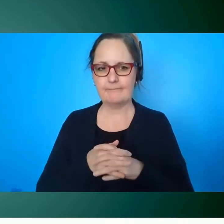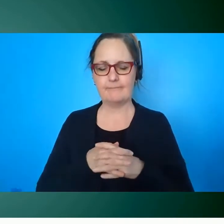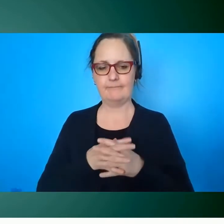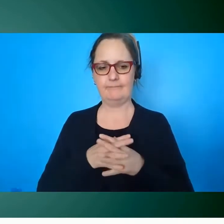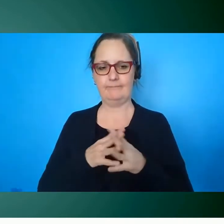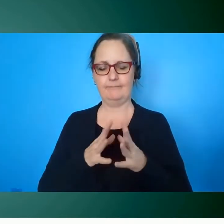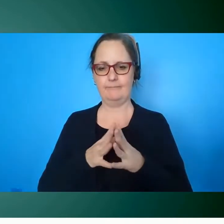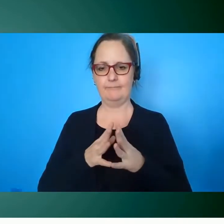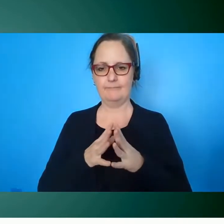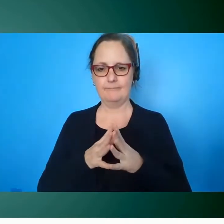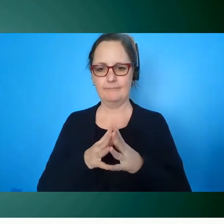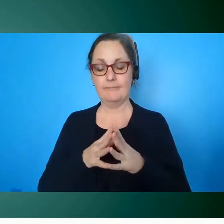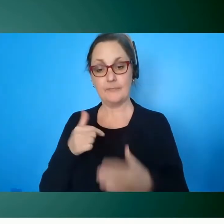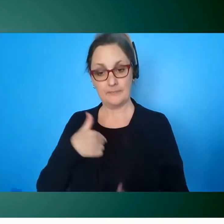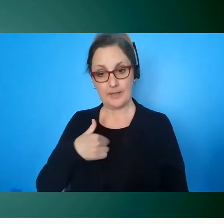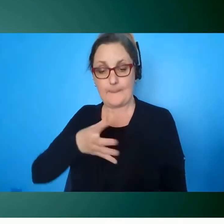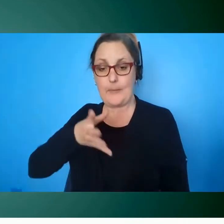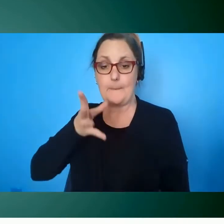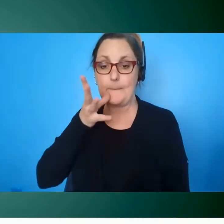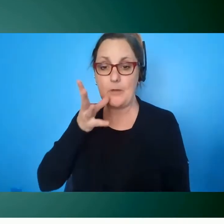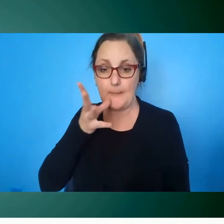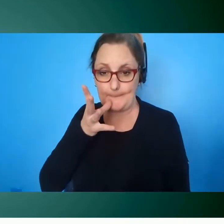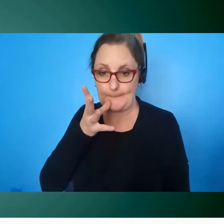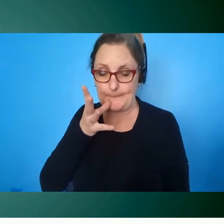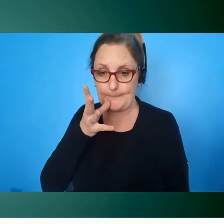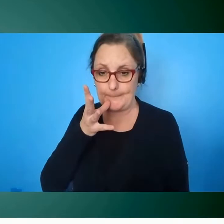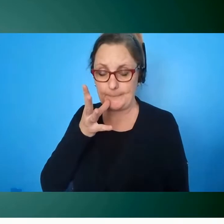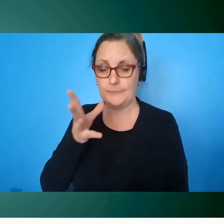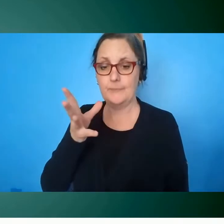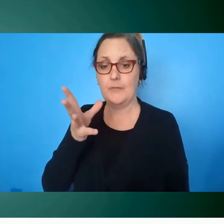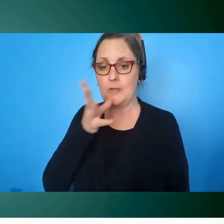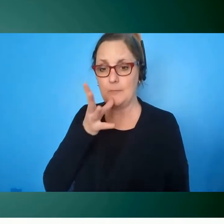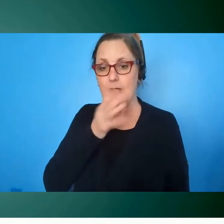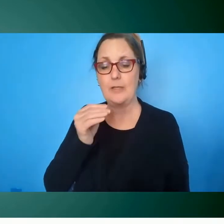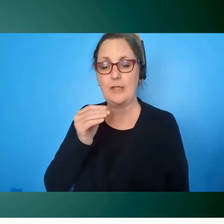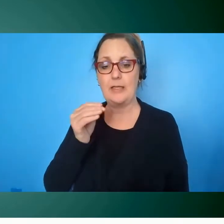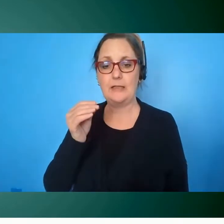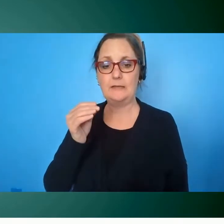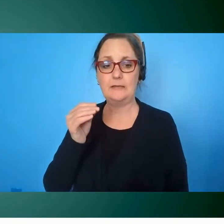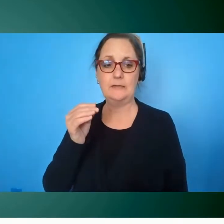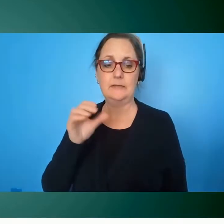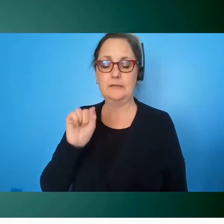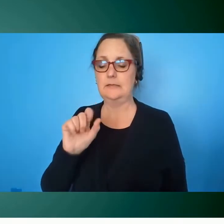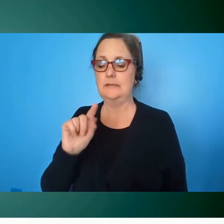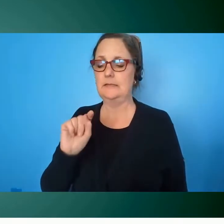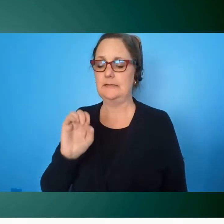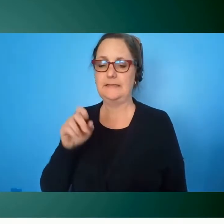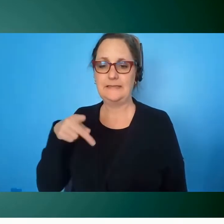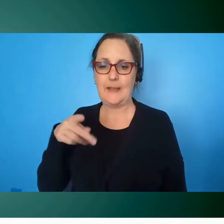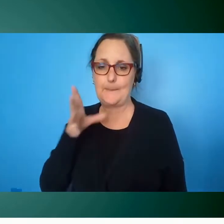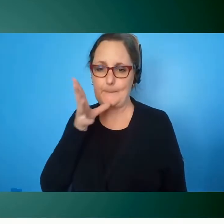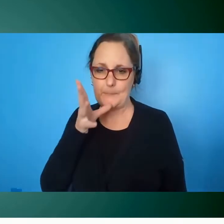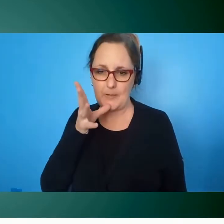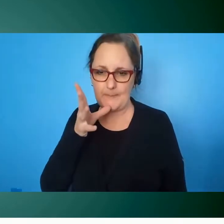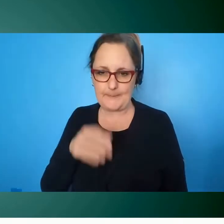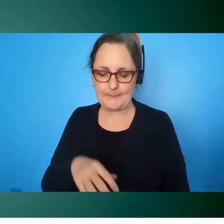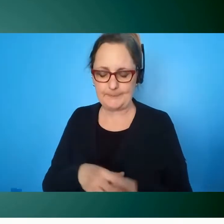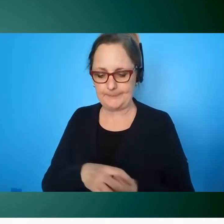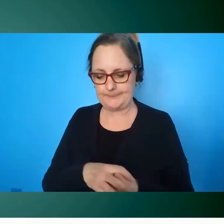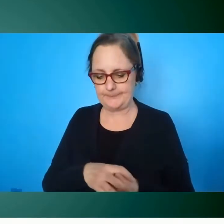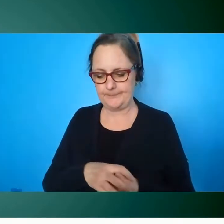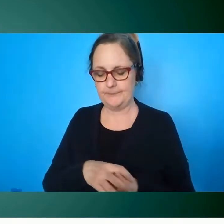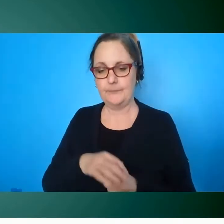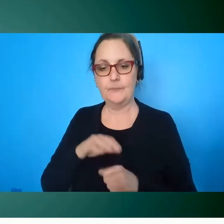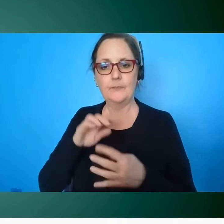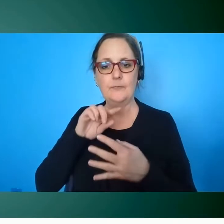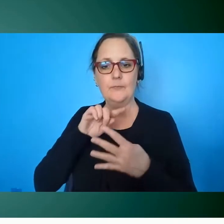i am a mother in fact i'm a a mom and a stepmom and every single one of our kids has